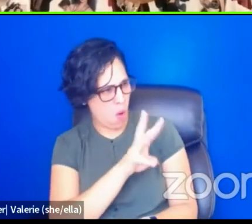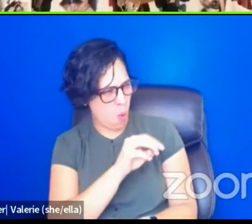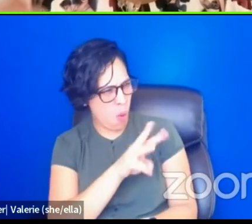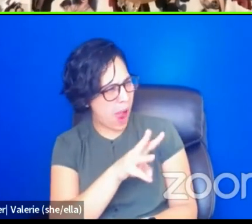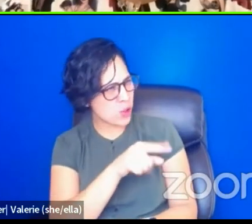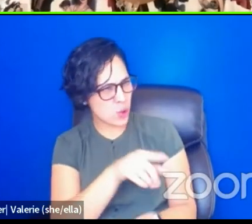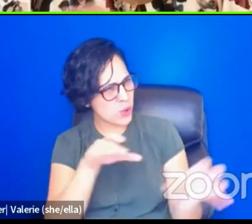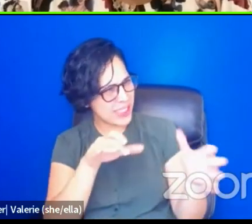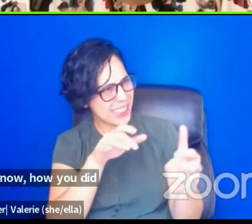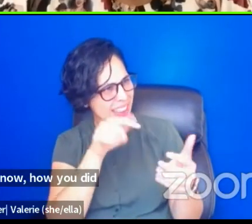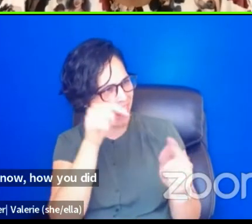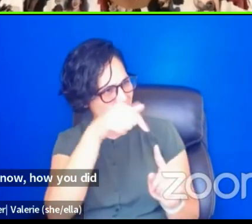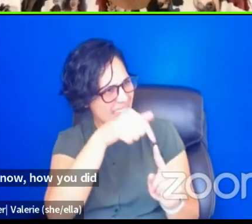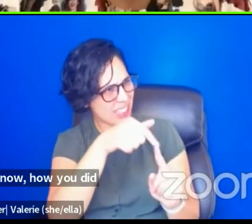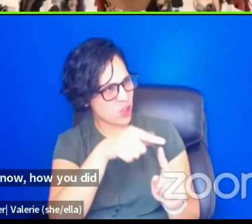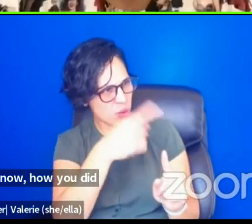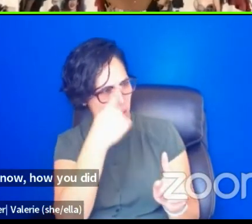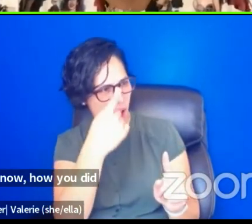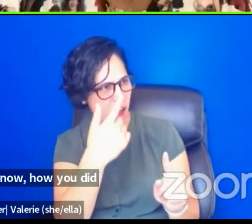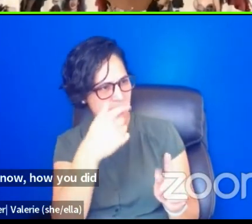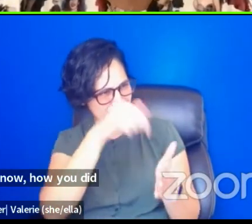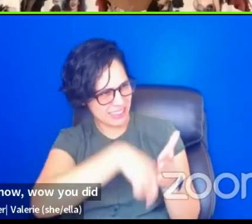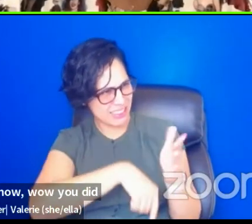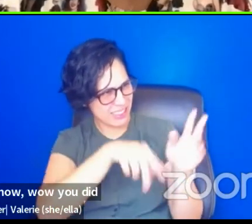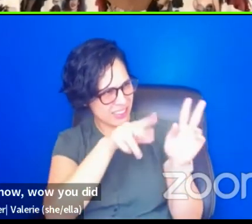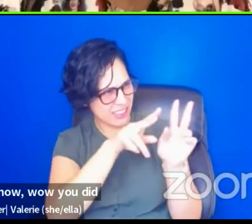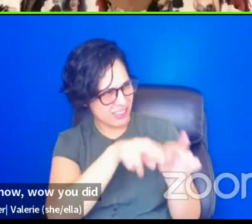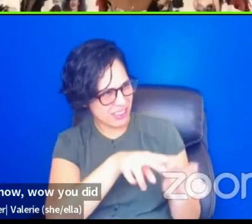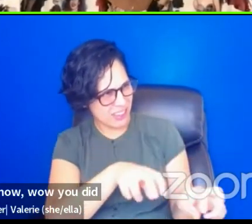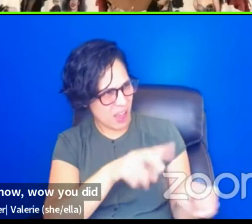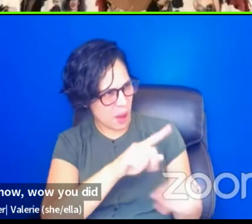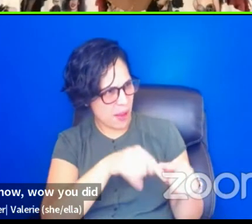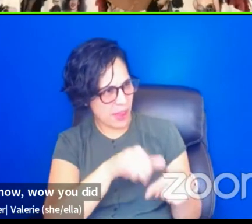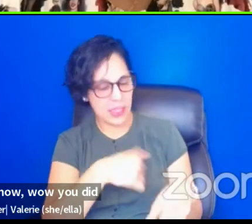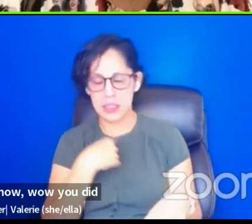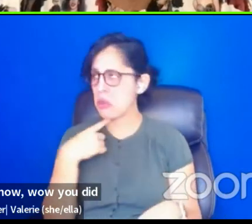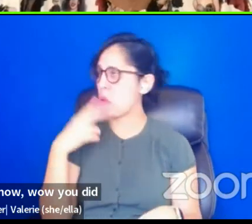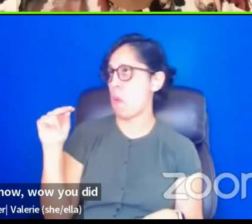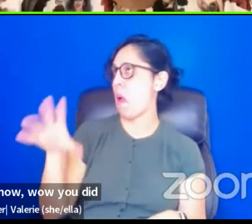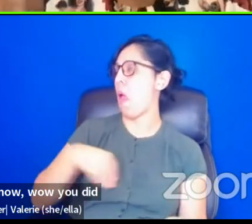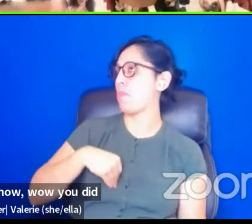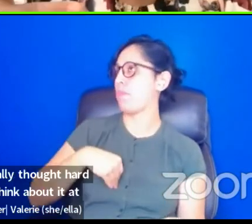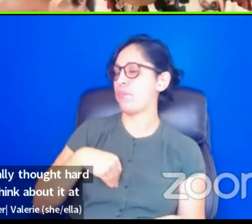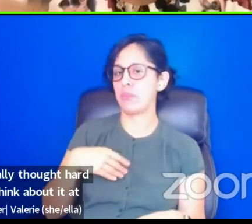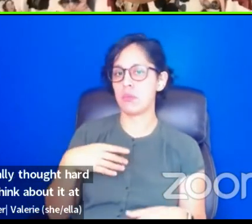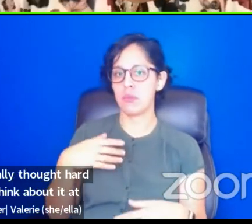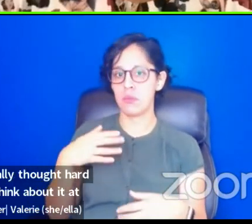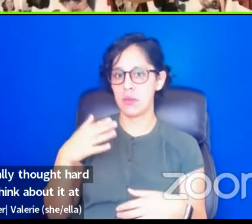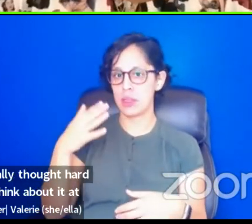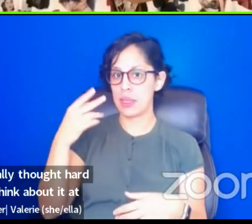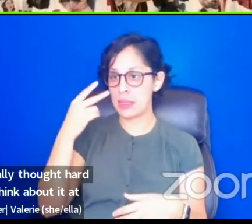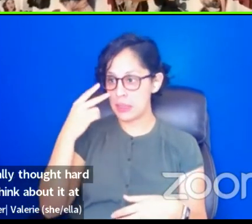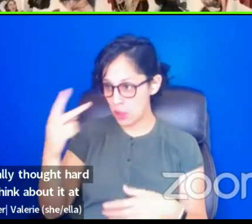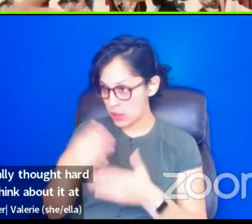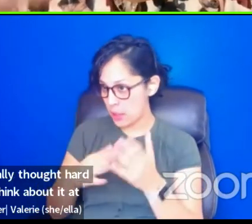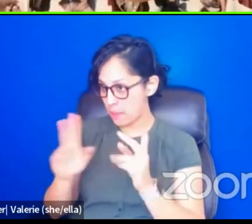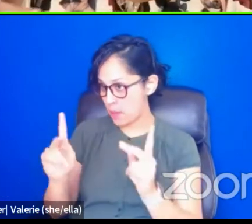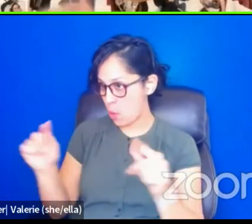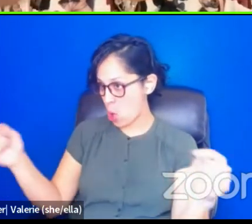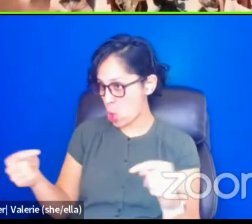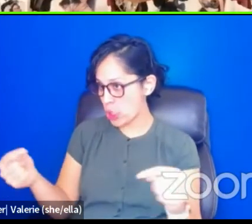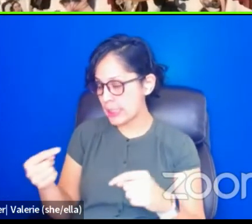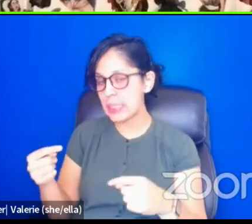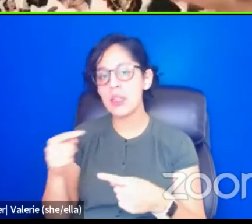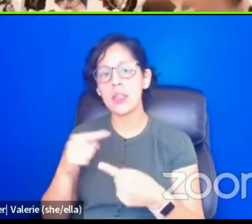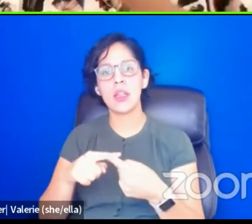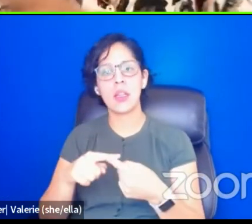that thing. You know, you must've really thought hard about that. I was like, no, I didn't think about it at all. I saw people hurting. I saw, and I'm speaking